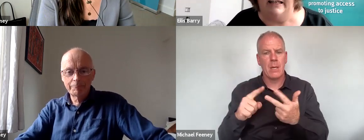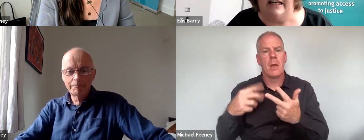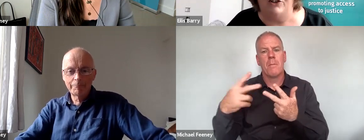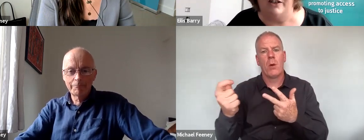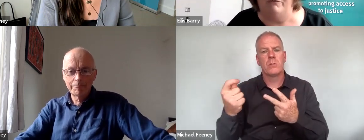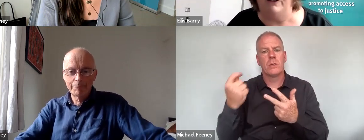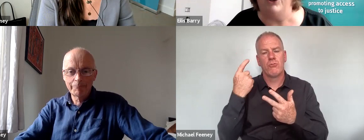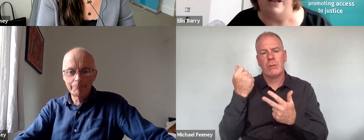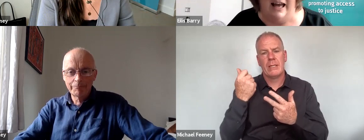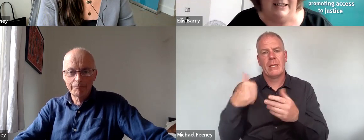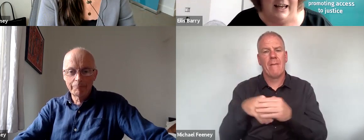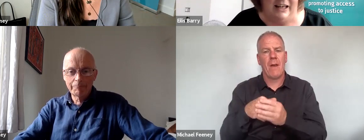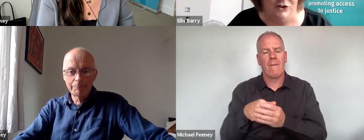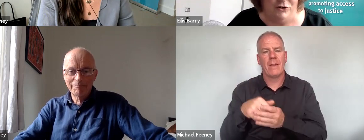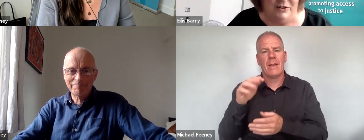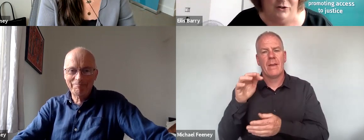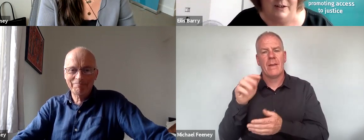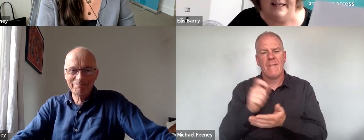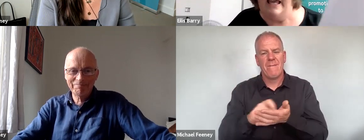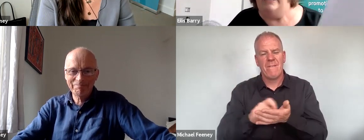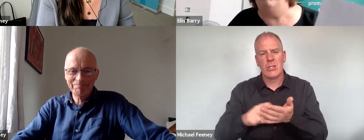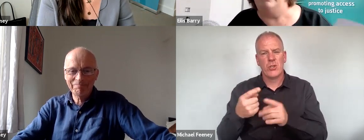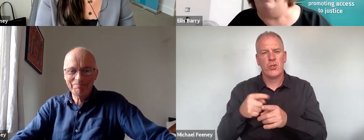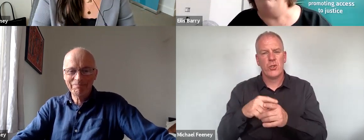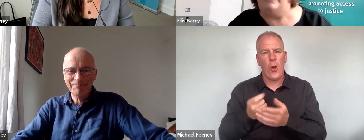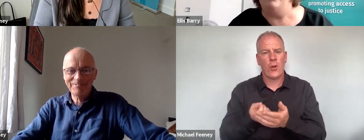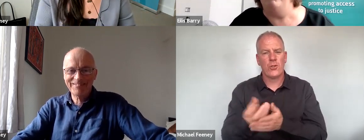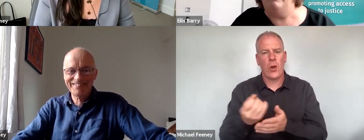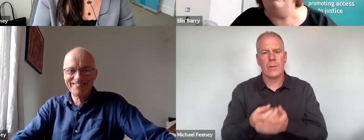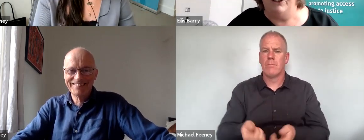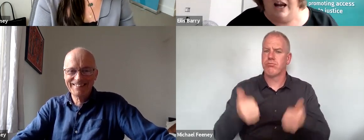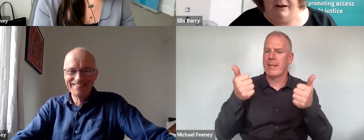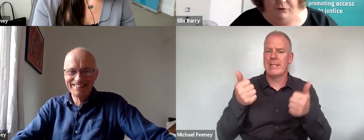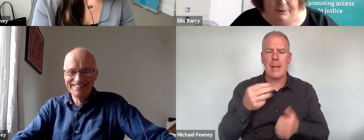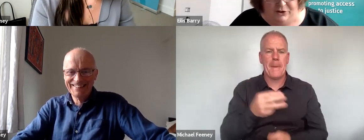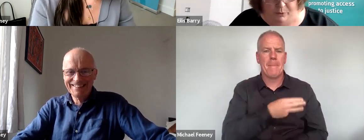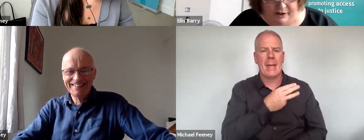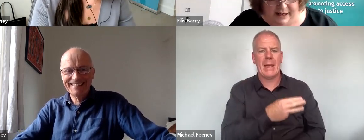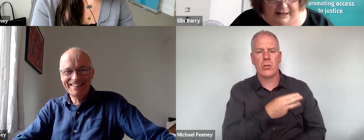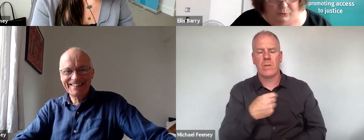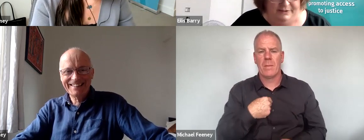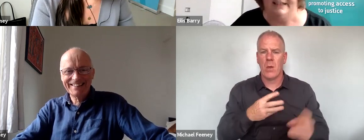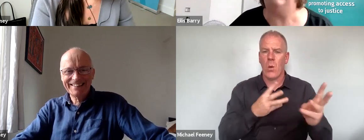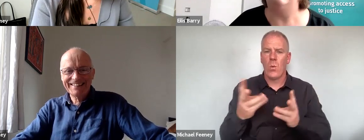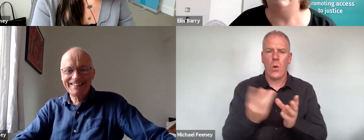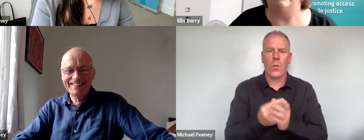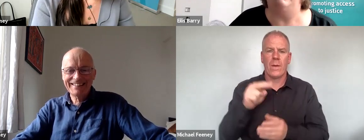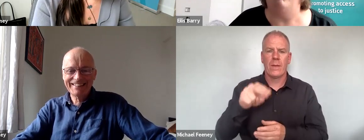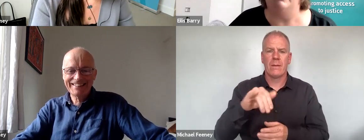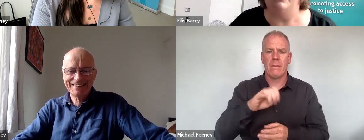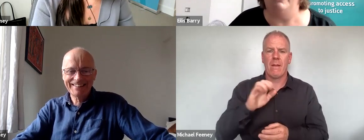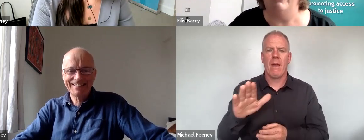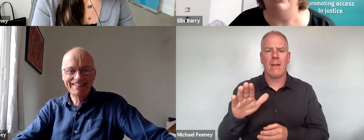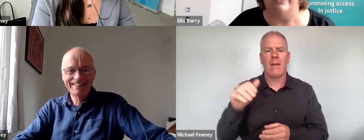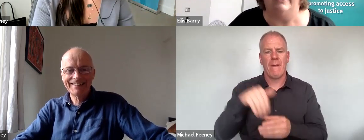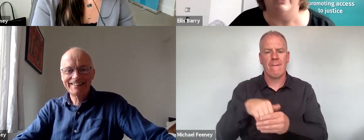he's engaged in fiction and short stories. It was a great pleasure and privilege for me to work with Neil in